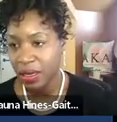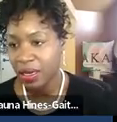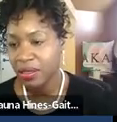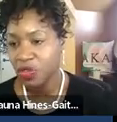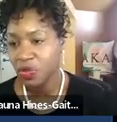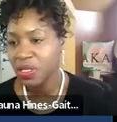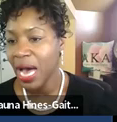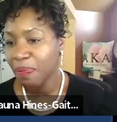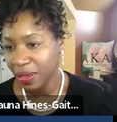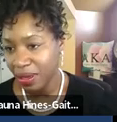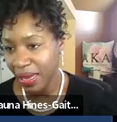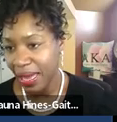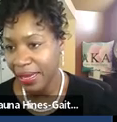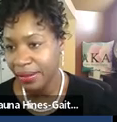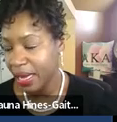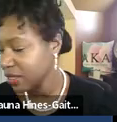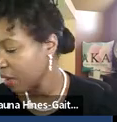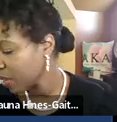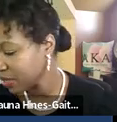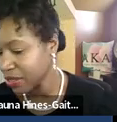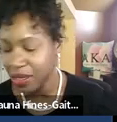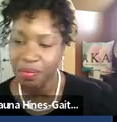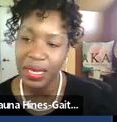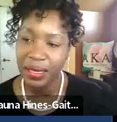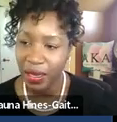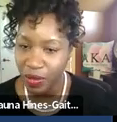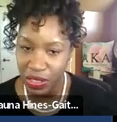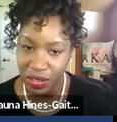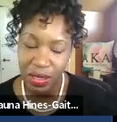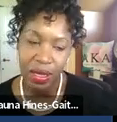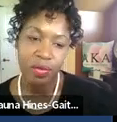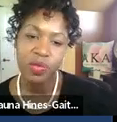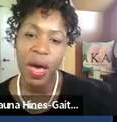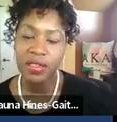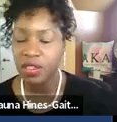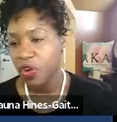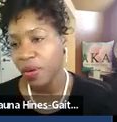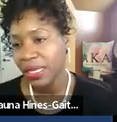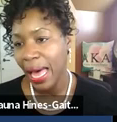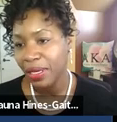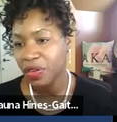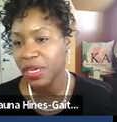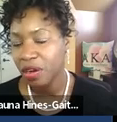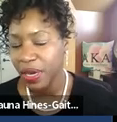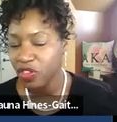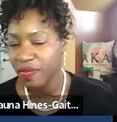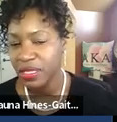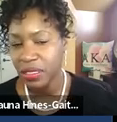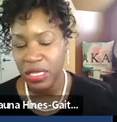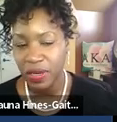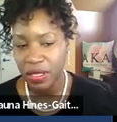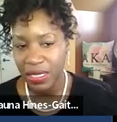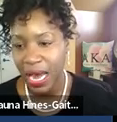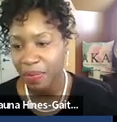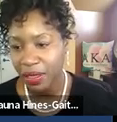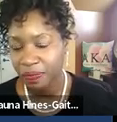to the topic at hand, anti-racism in languages, responding to the current climate. You're here because you have a